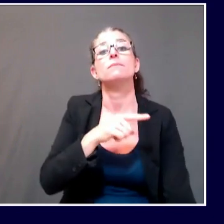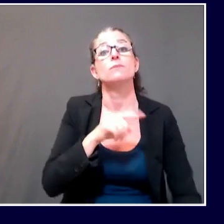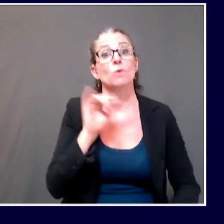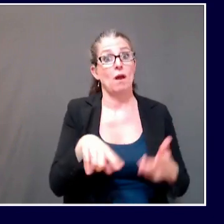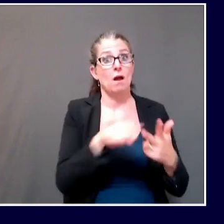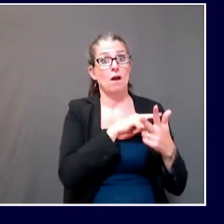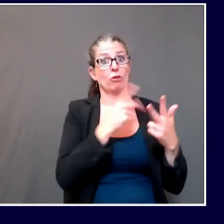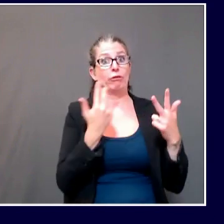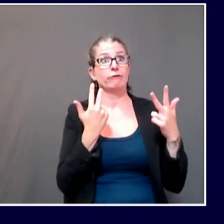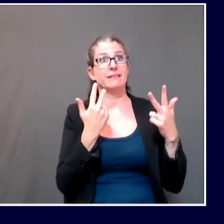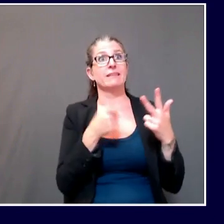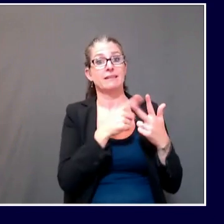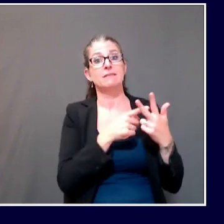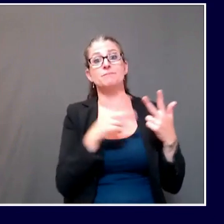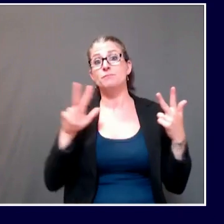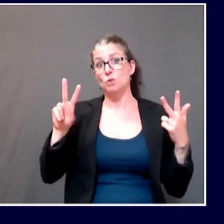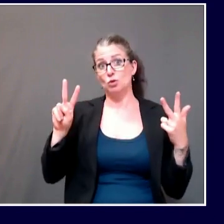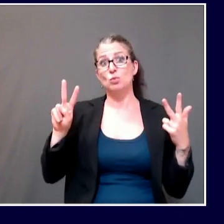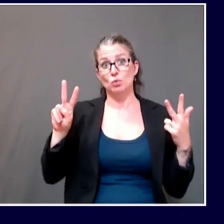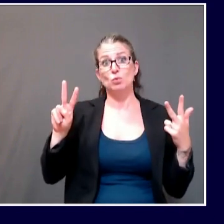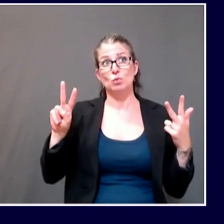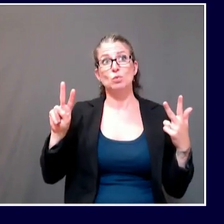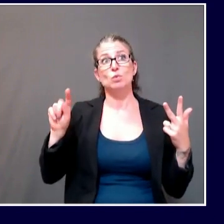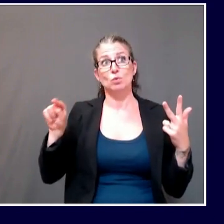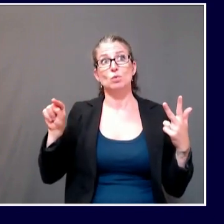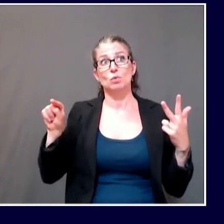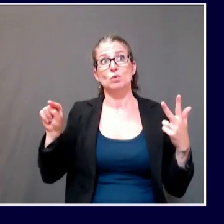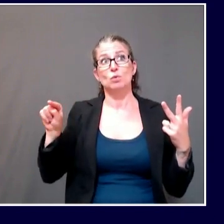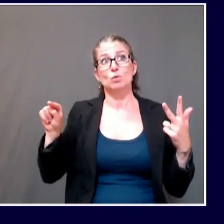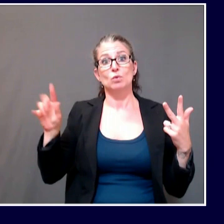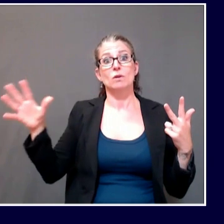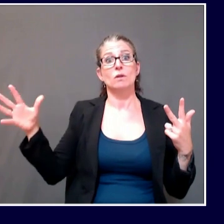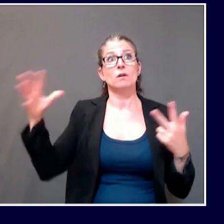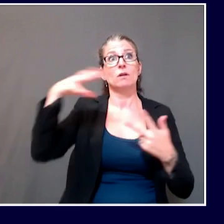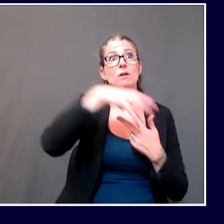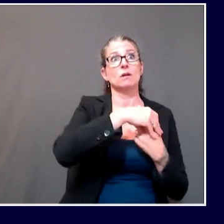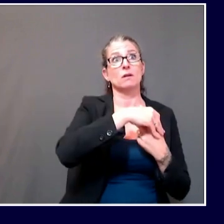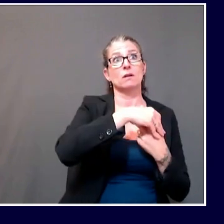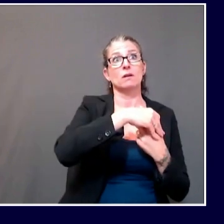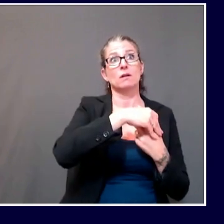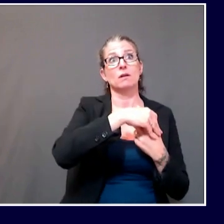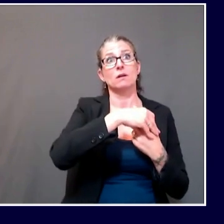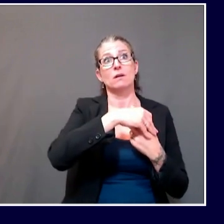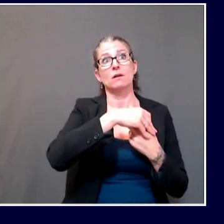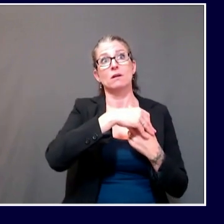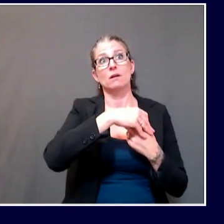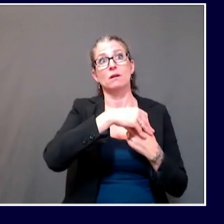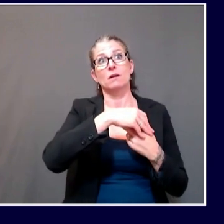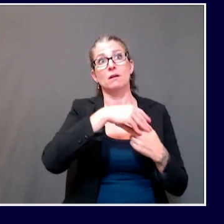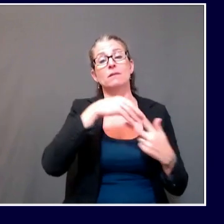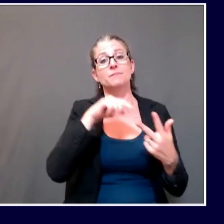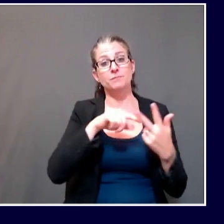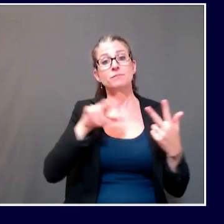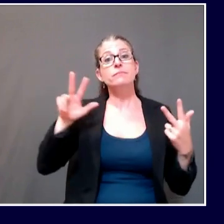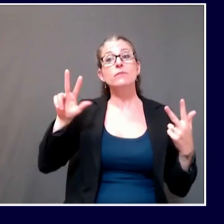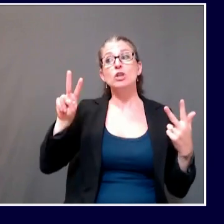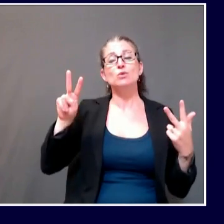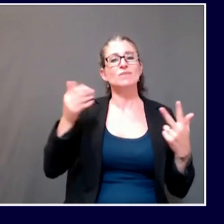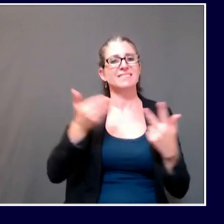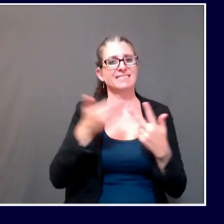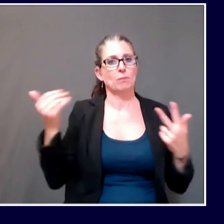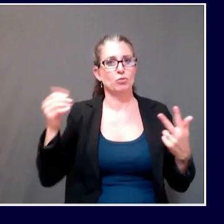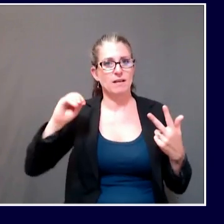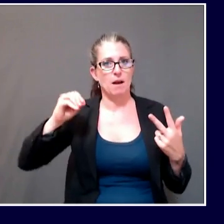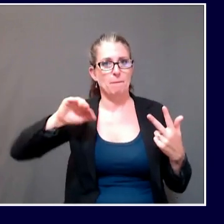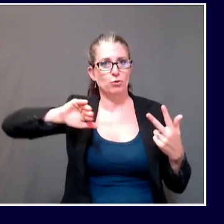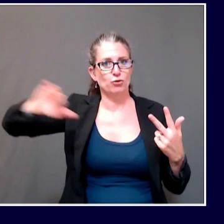32, or we'll find that they're independent or potentially linked to something else. Okay. And I don't know which of you